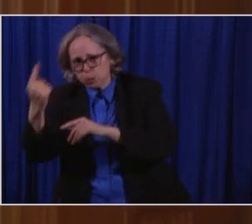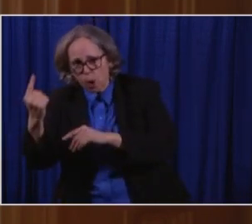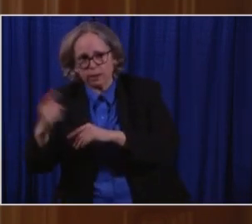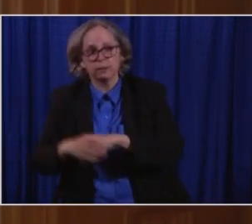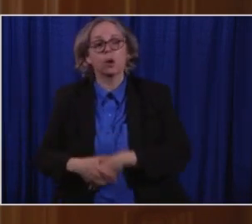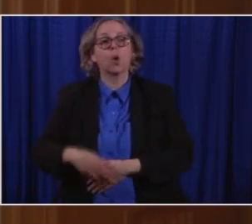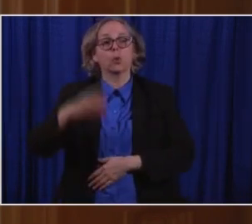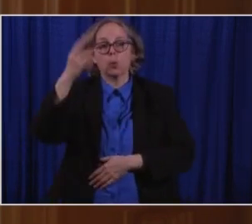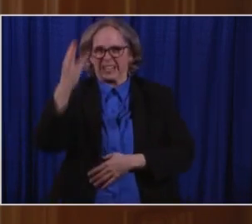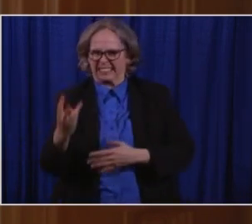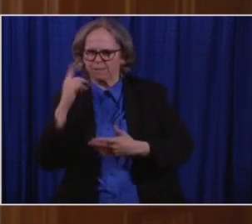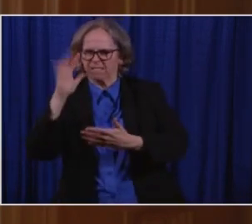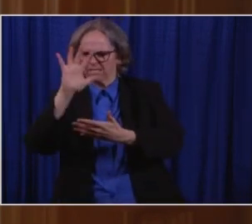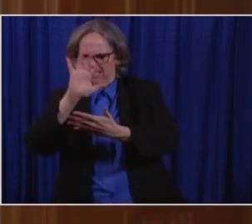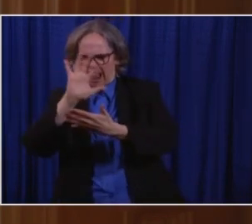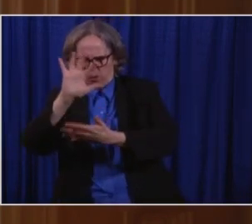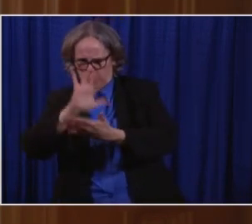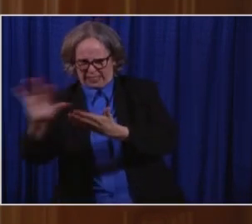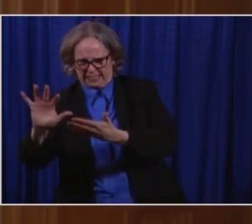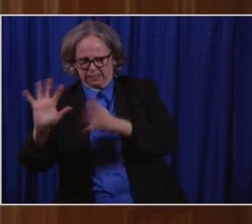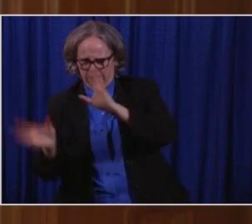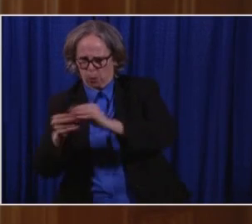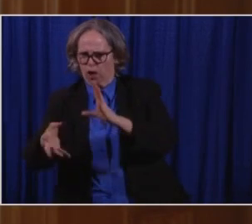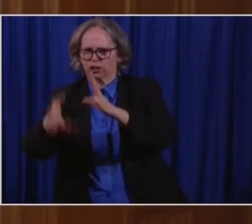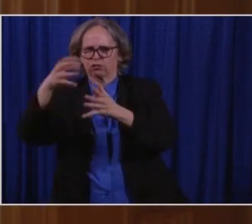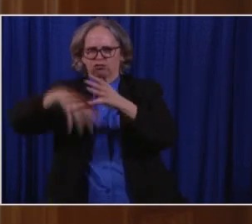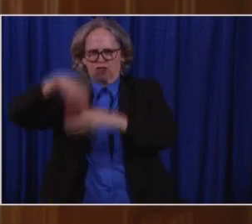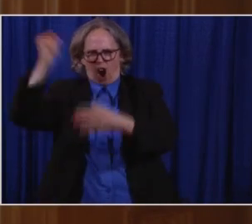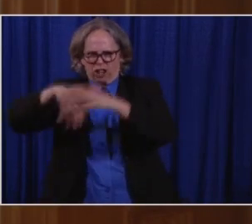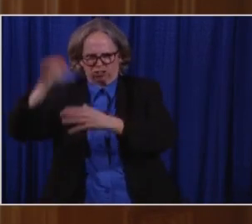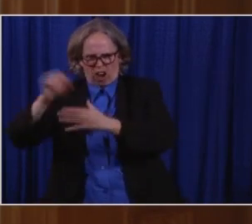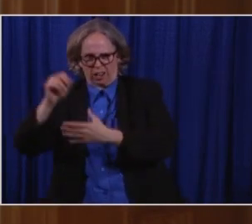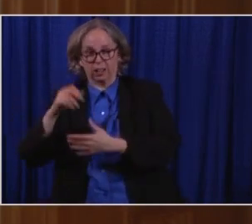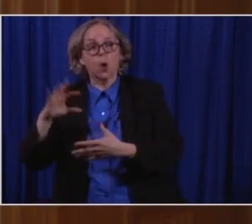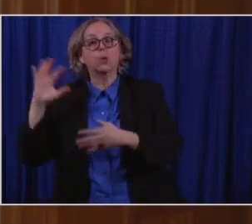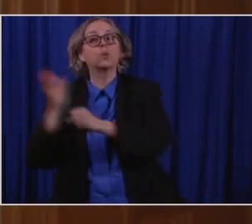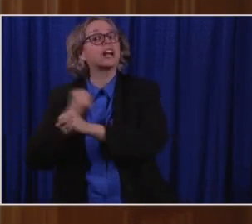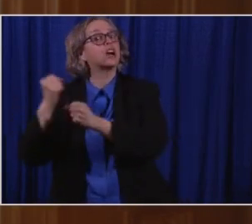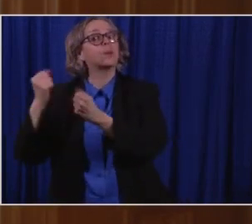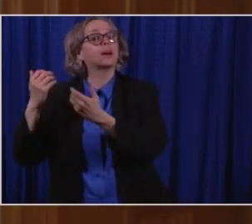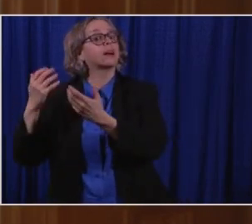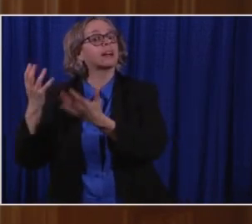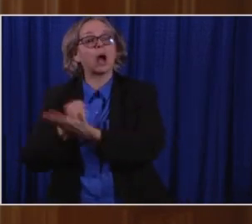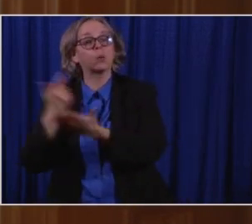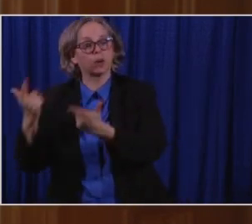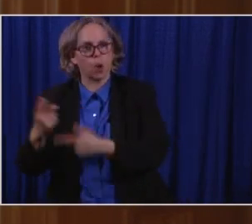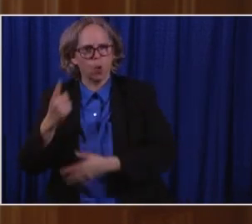and the winner each Wednesday will receive $1 million.